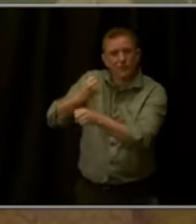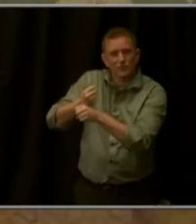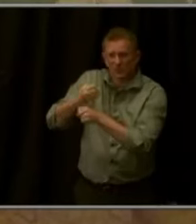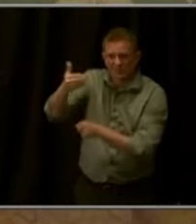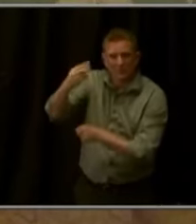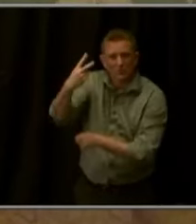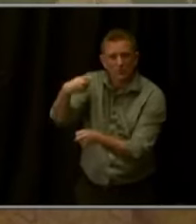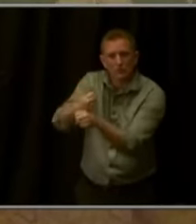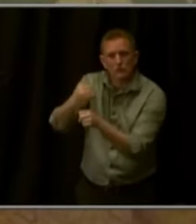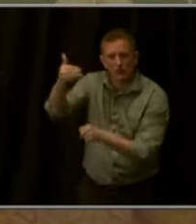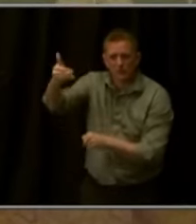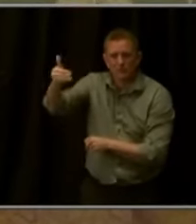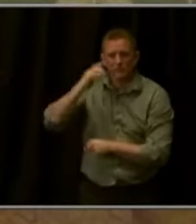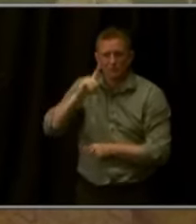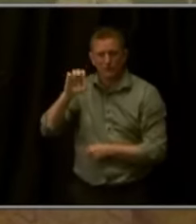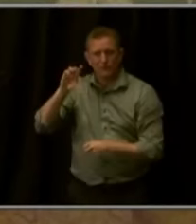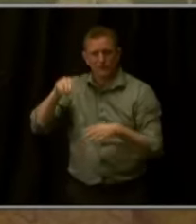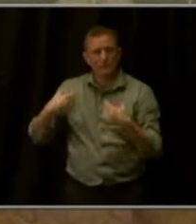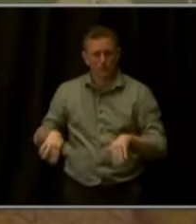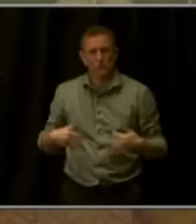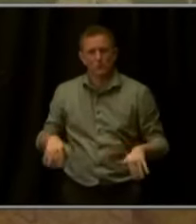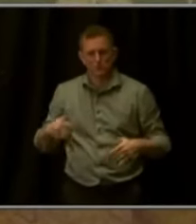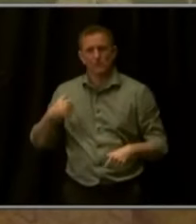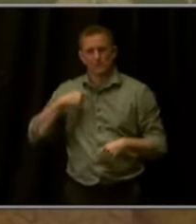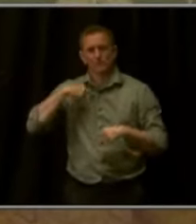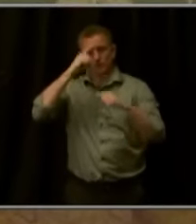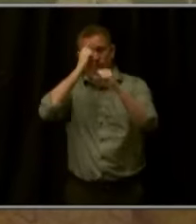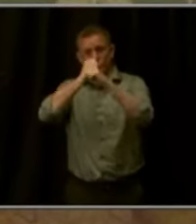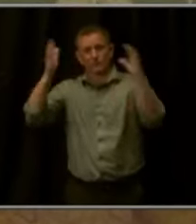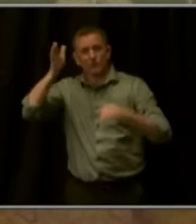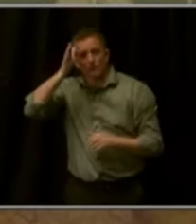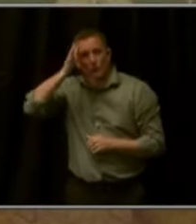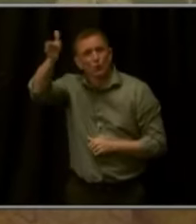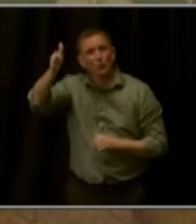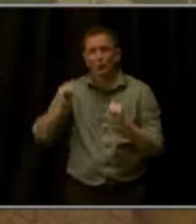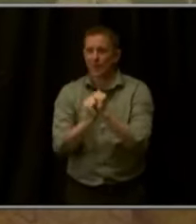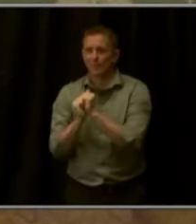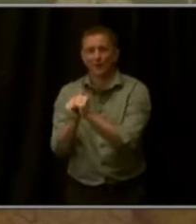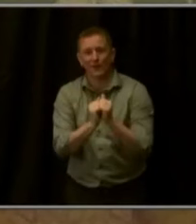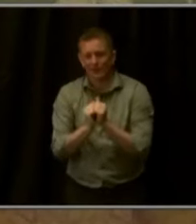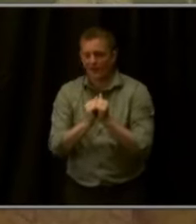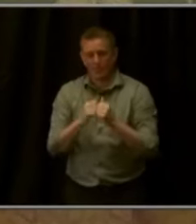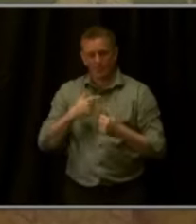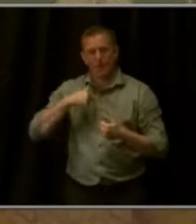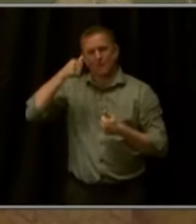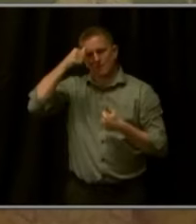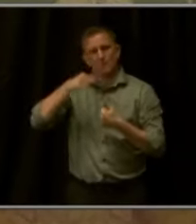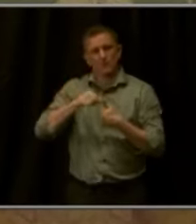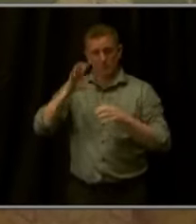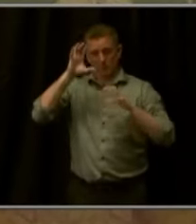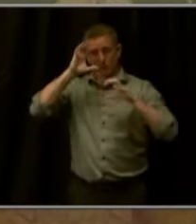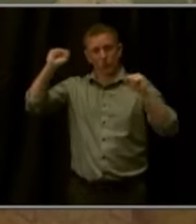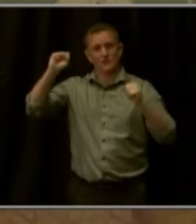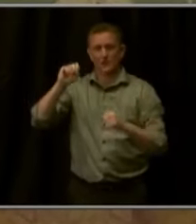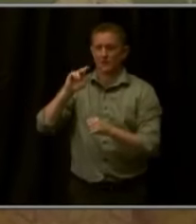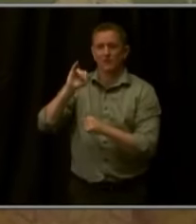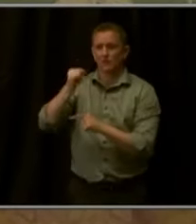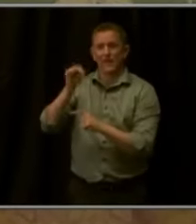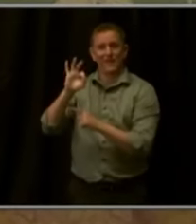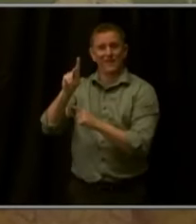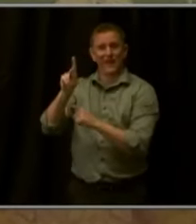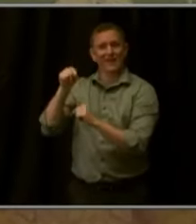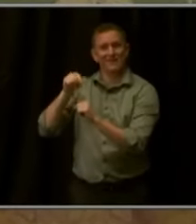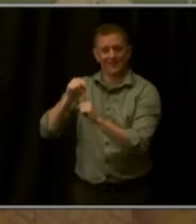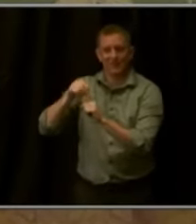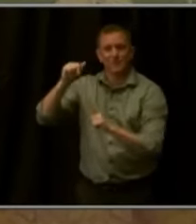envision our future together, I'm often reminded of President Kennedy's speech at Rice University in 1962, because it was